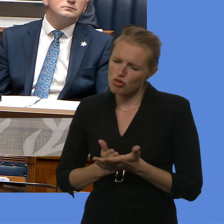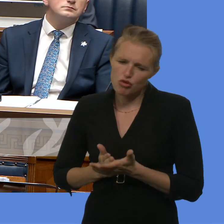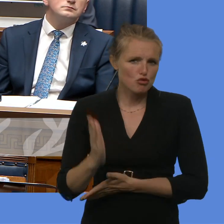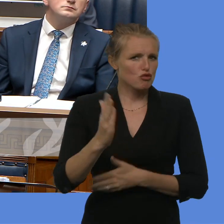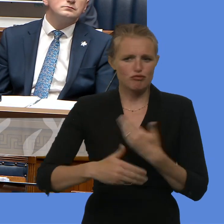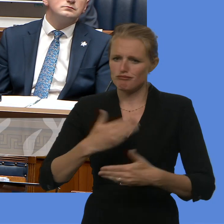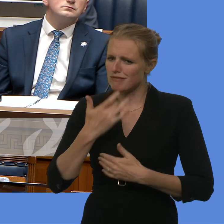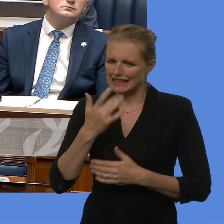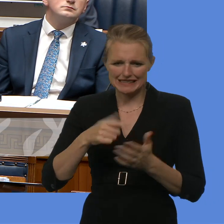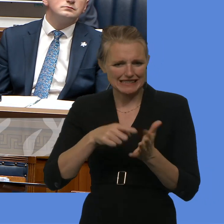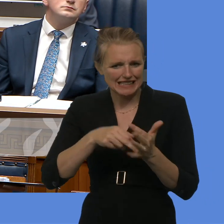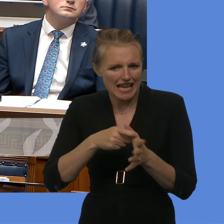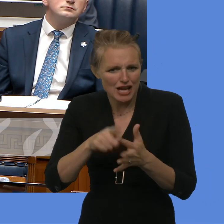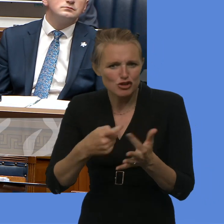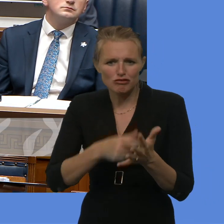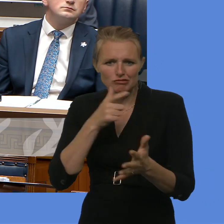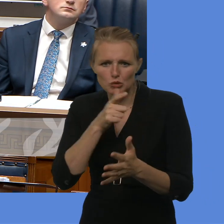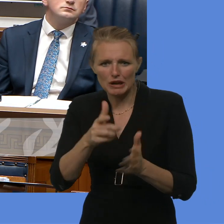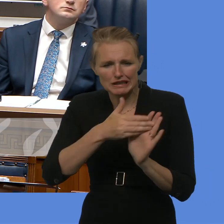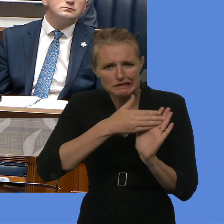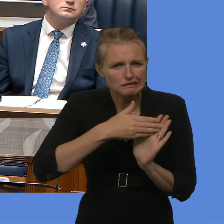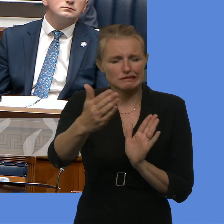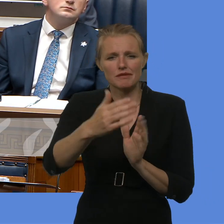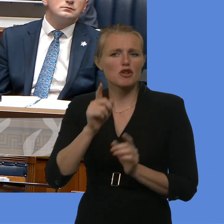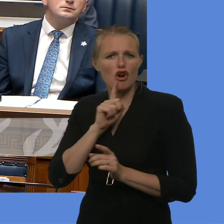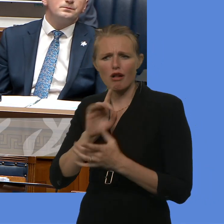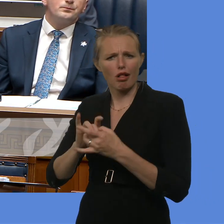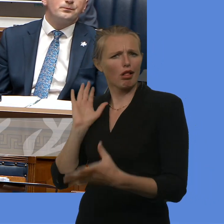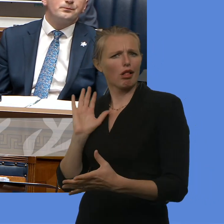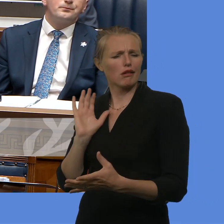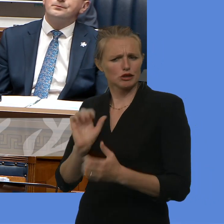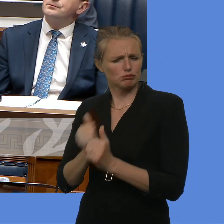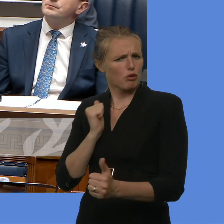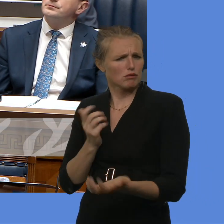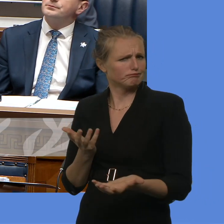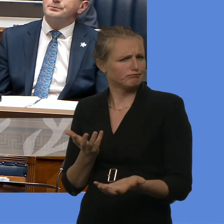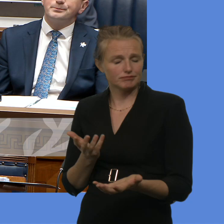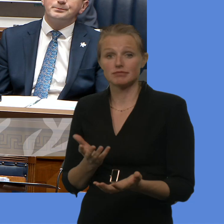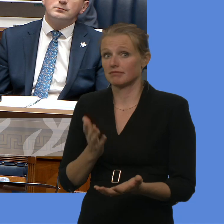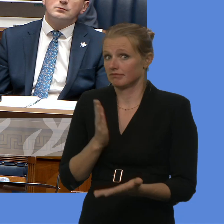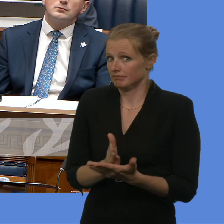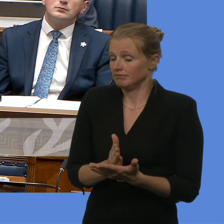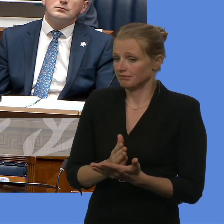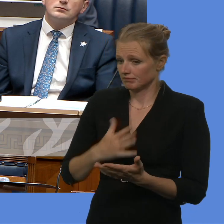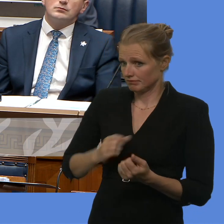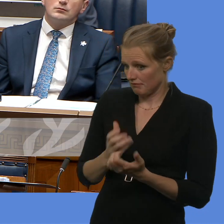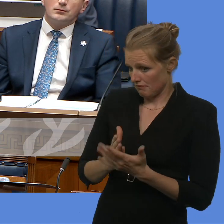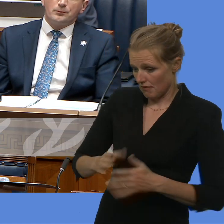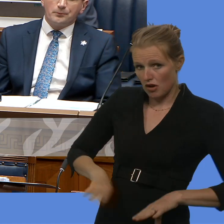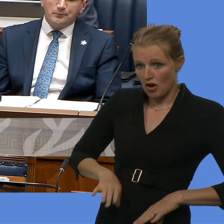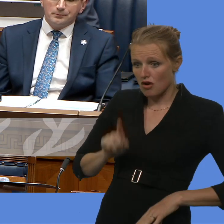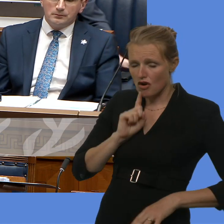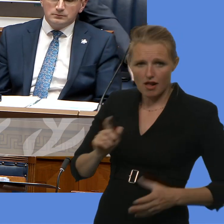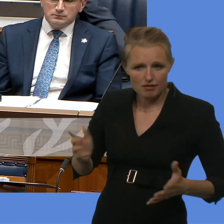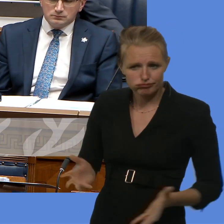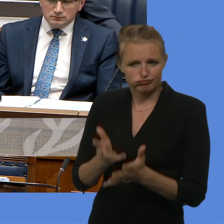into their 20s and beyond. So it's something that I think we need to support more of to ensure that our young girls continue to participate in